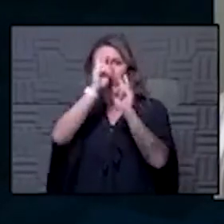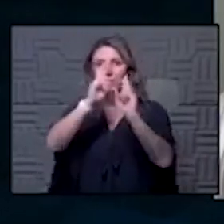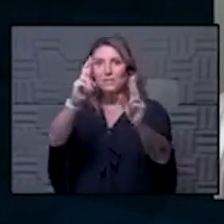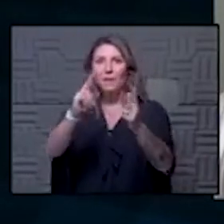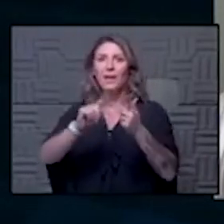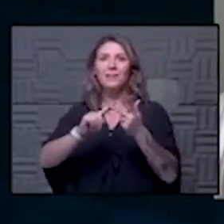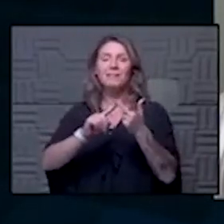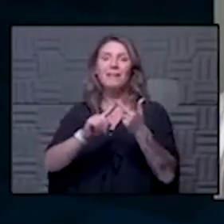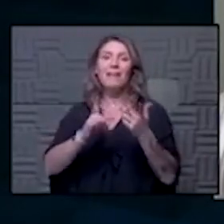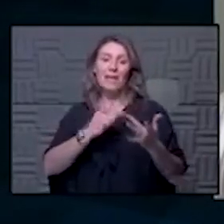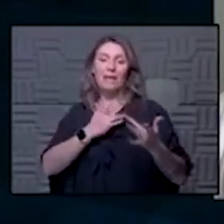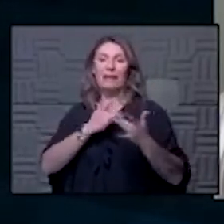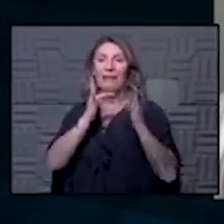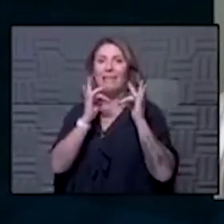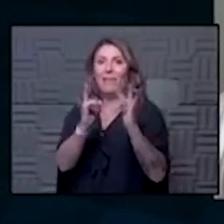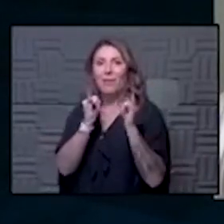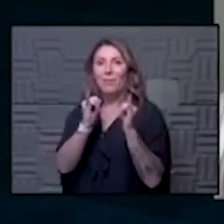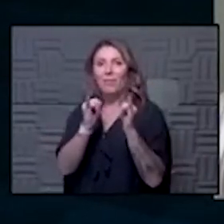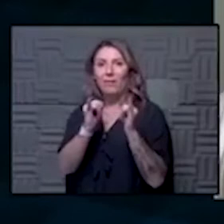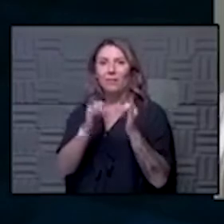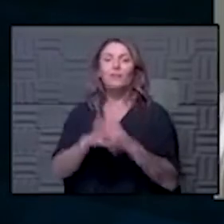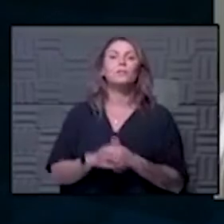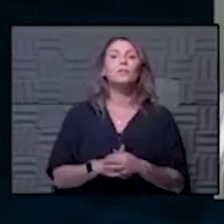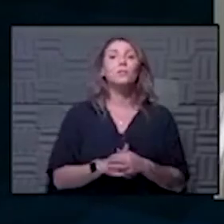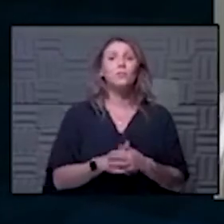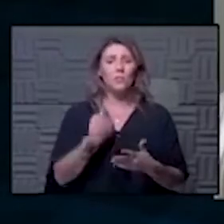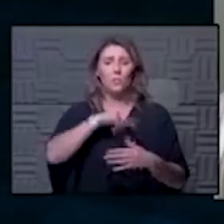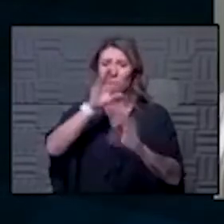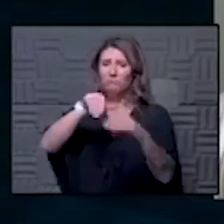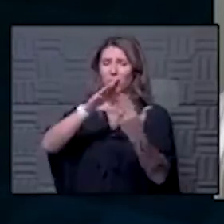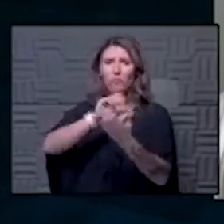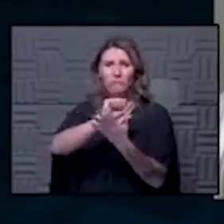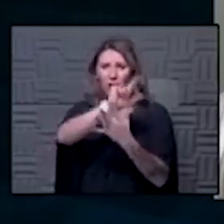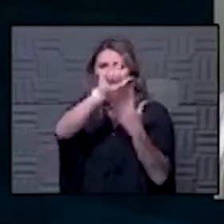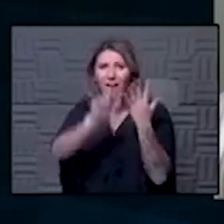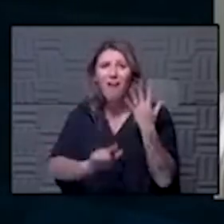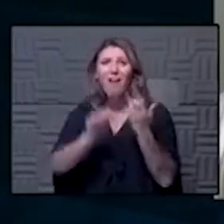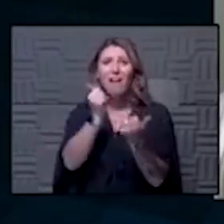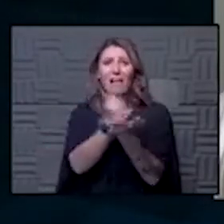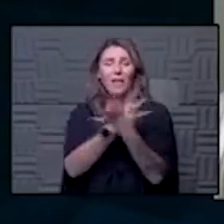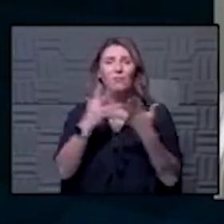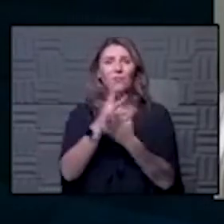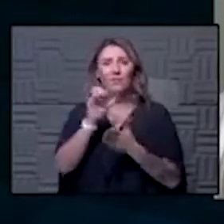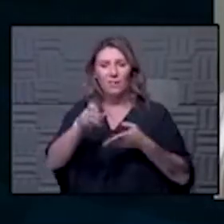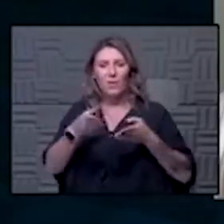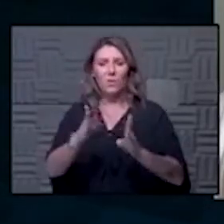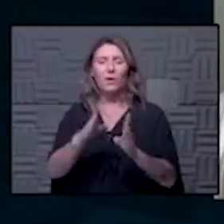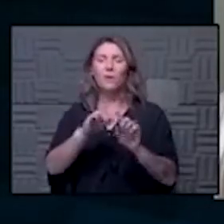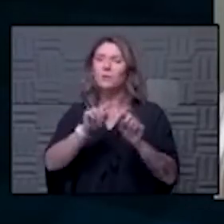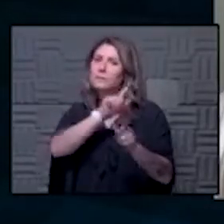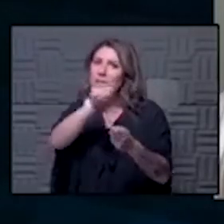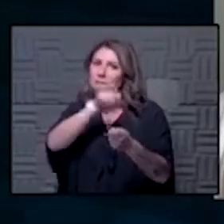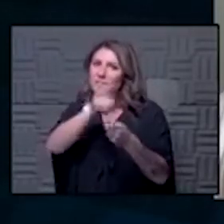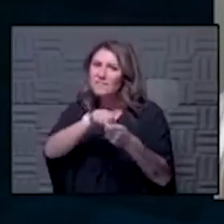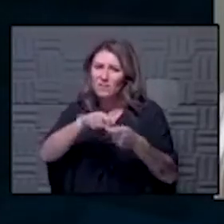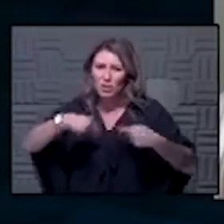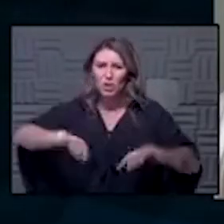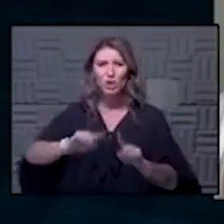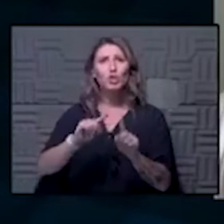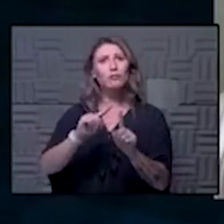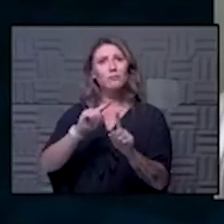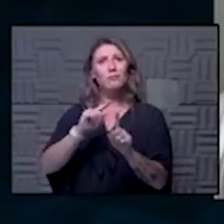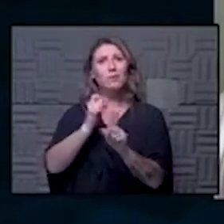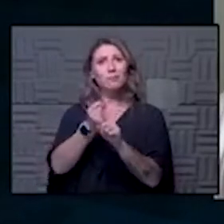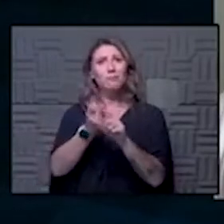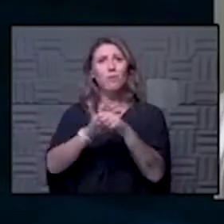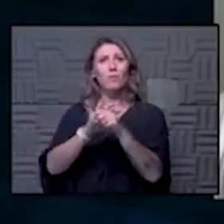and we really try to approach things all things we do in that way but particularly during this time with